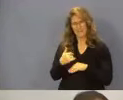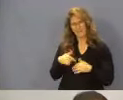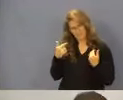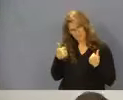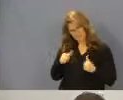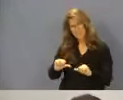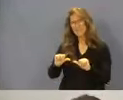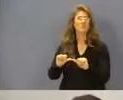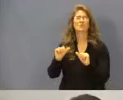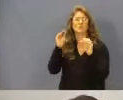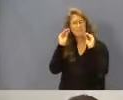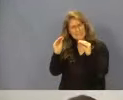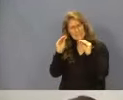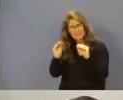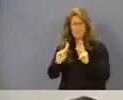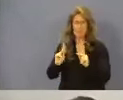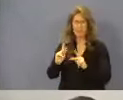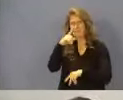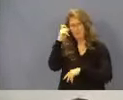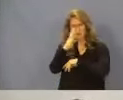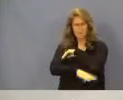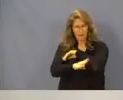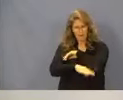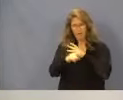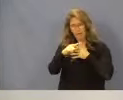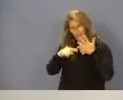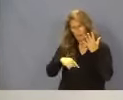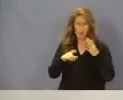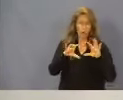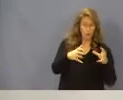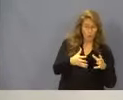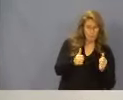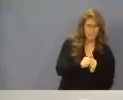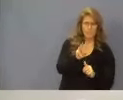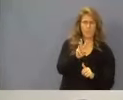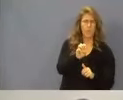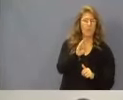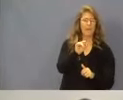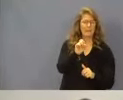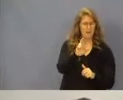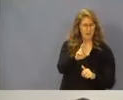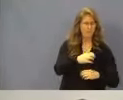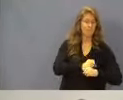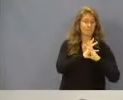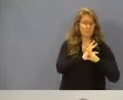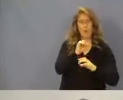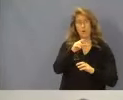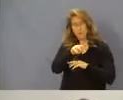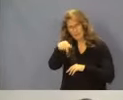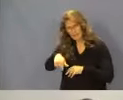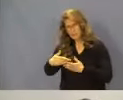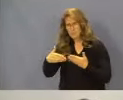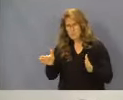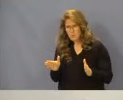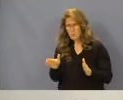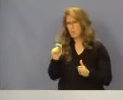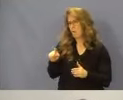process throughout the summer and fall, whether it's groups with webinars or utilizing this space, the committee slot